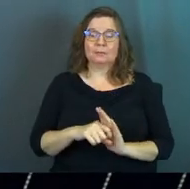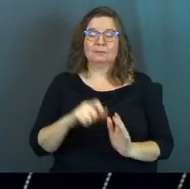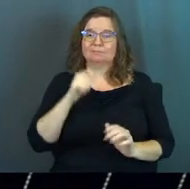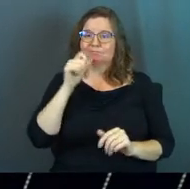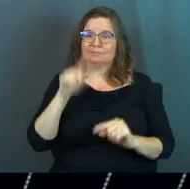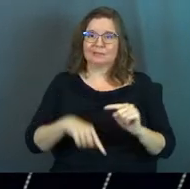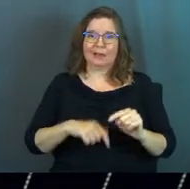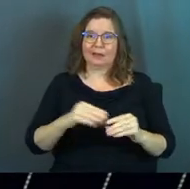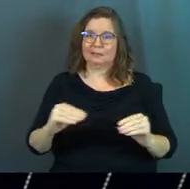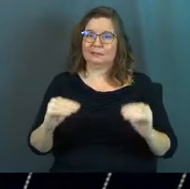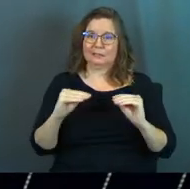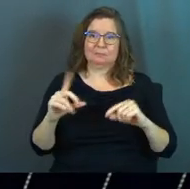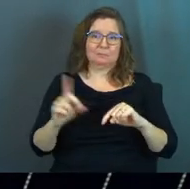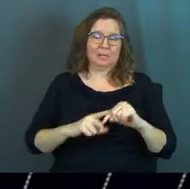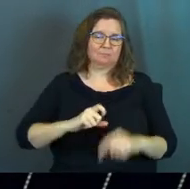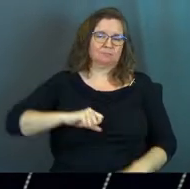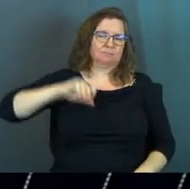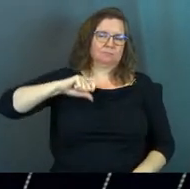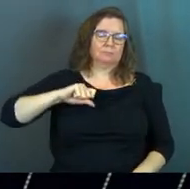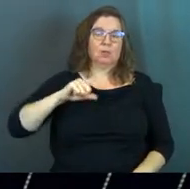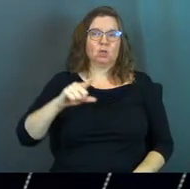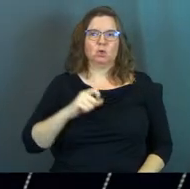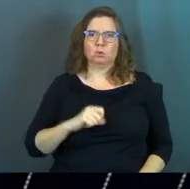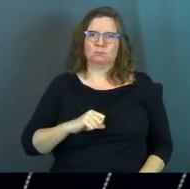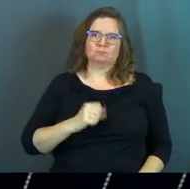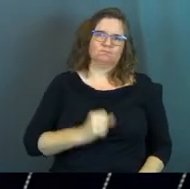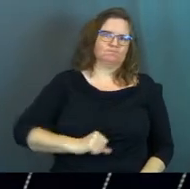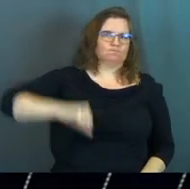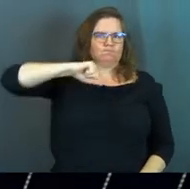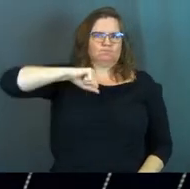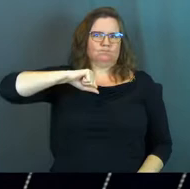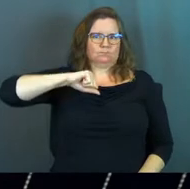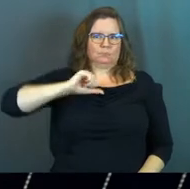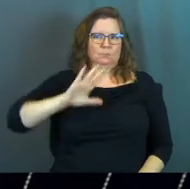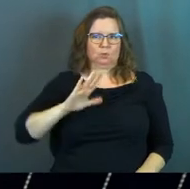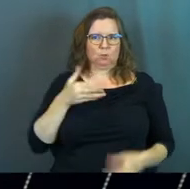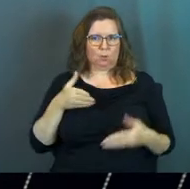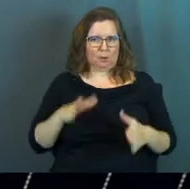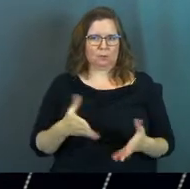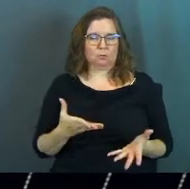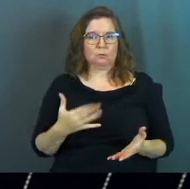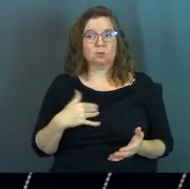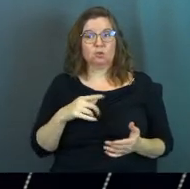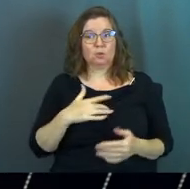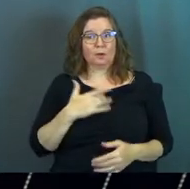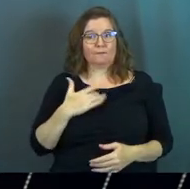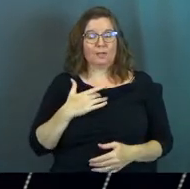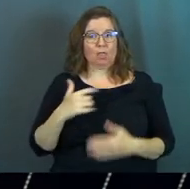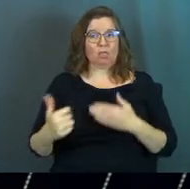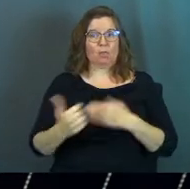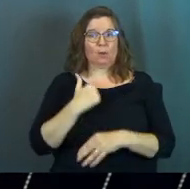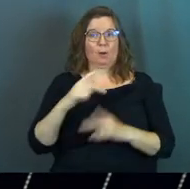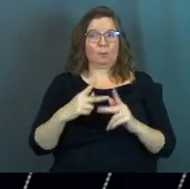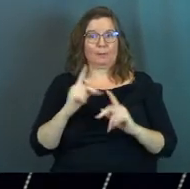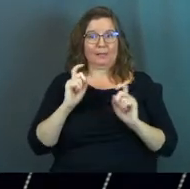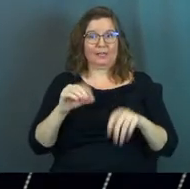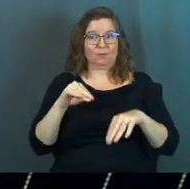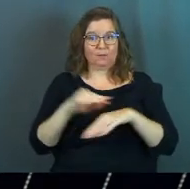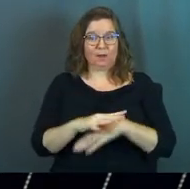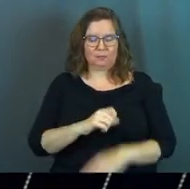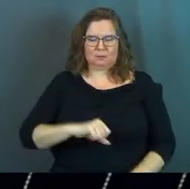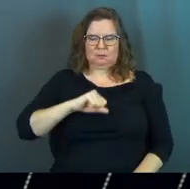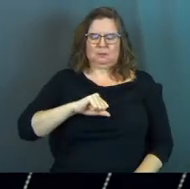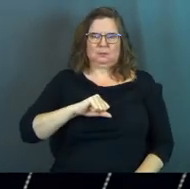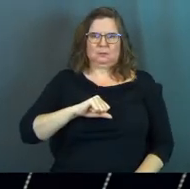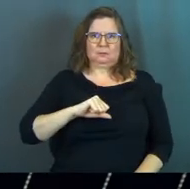an unteachable spirit is that you would be defensive in your nature. Do you feel threatened when people give you advice?